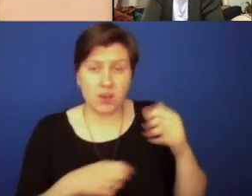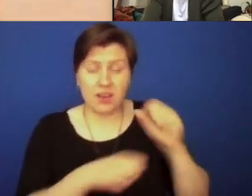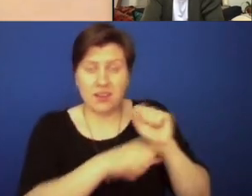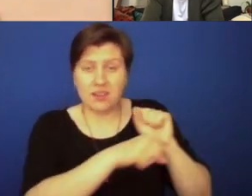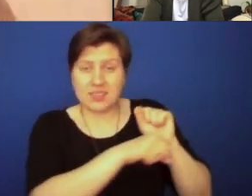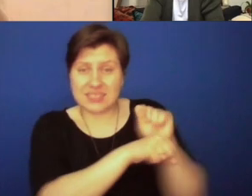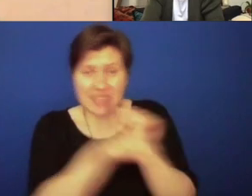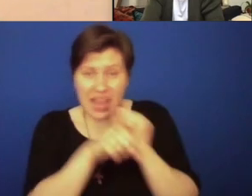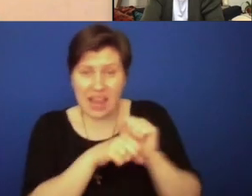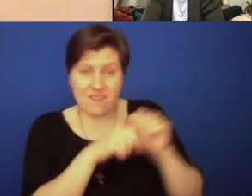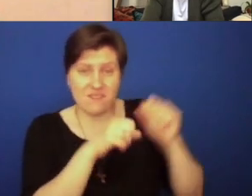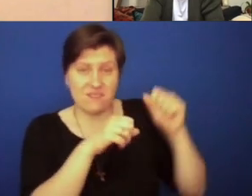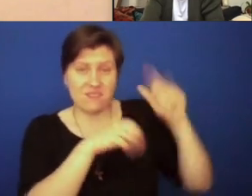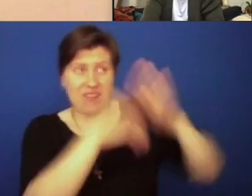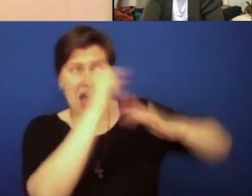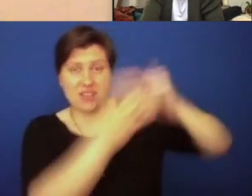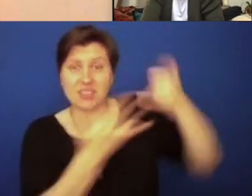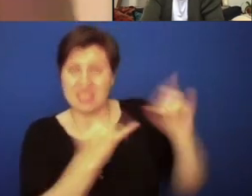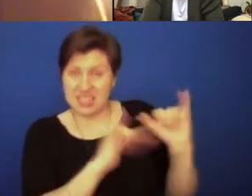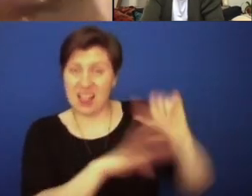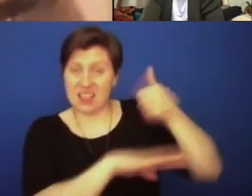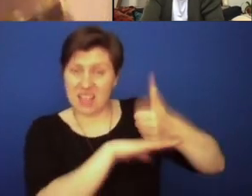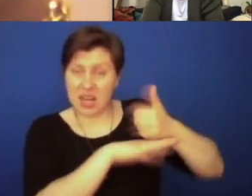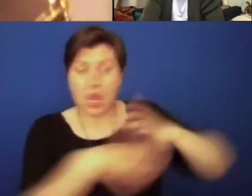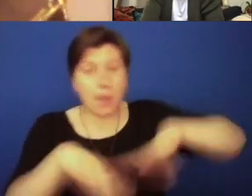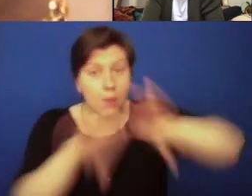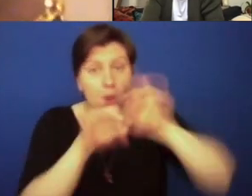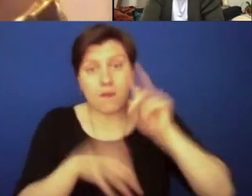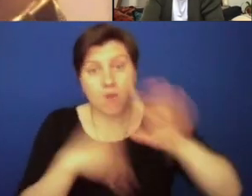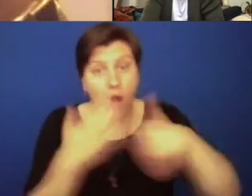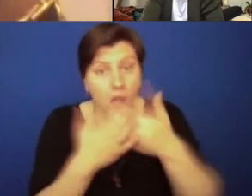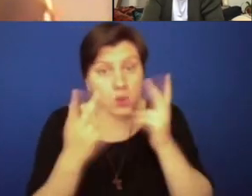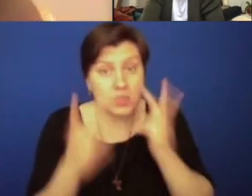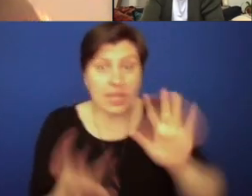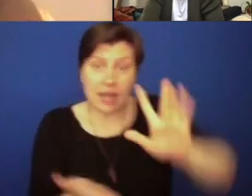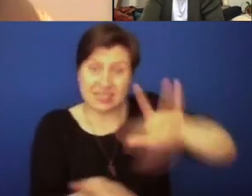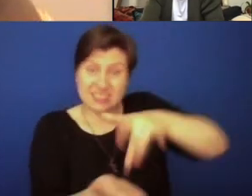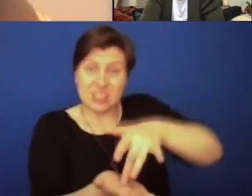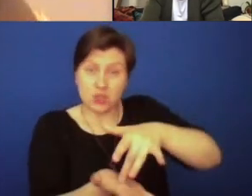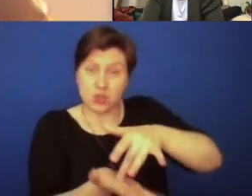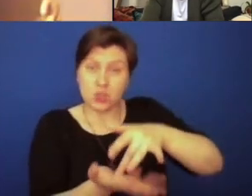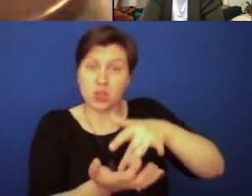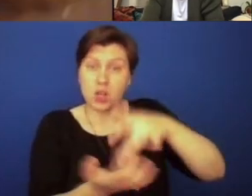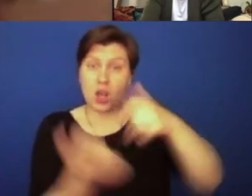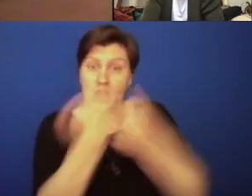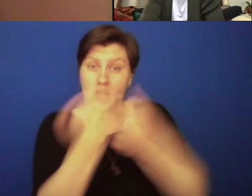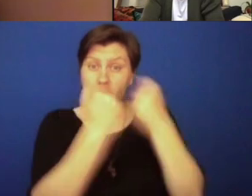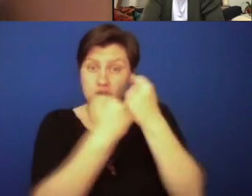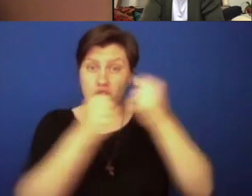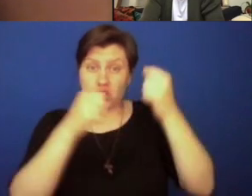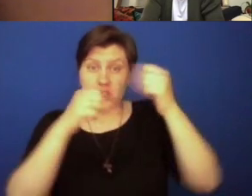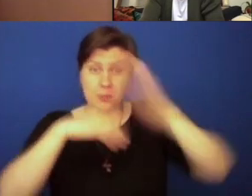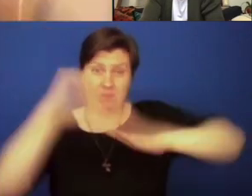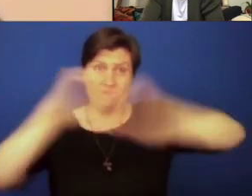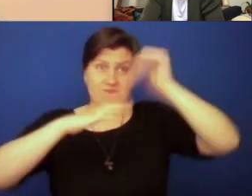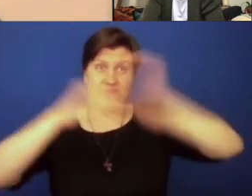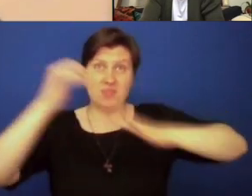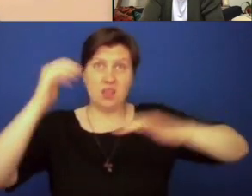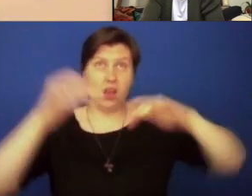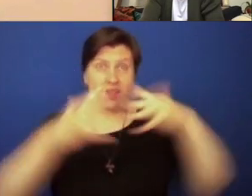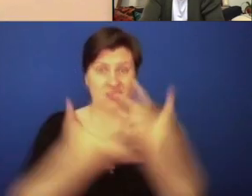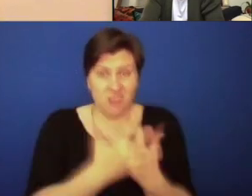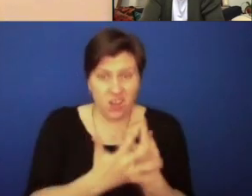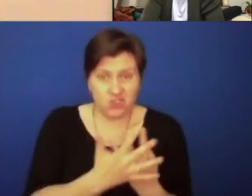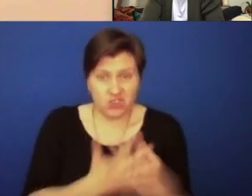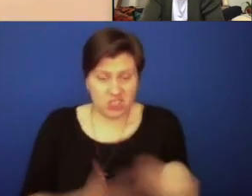And what is very important for every Catholic to see at the center of the structure, above the prisons,